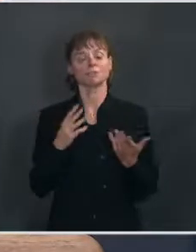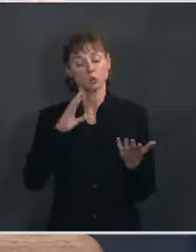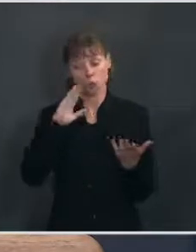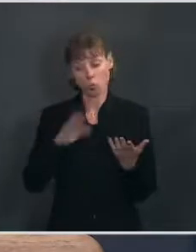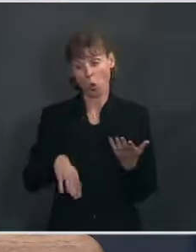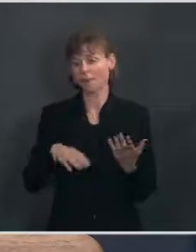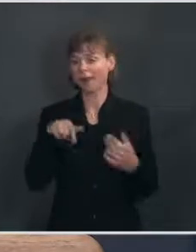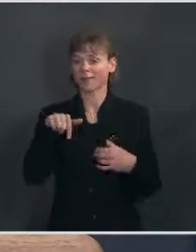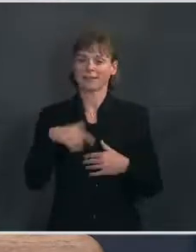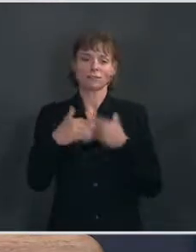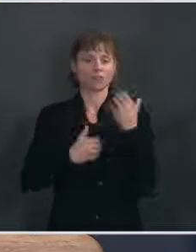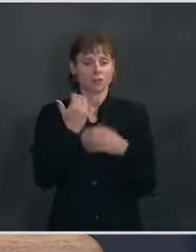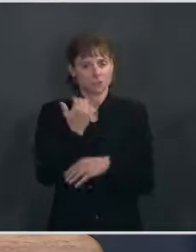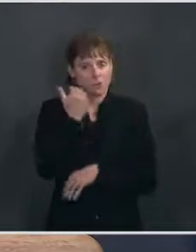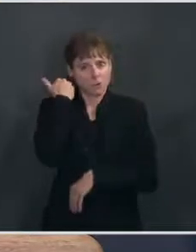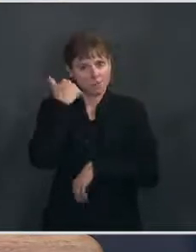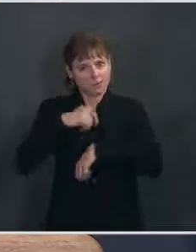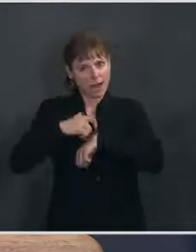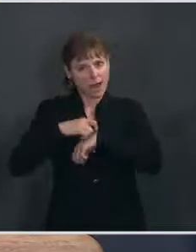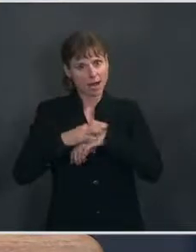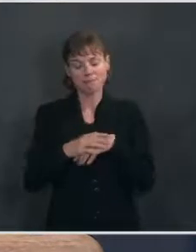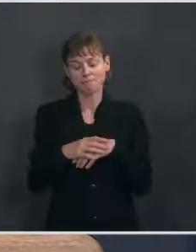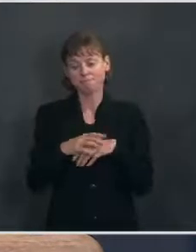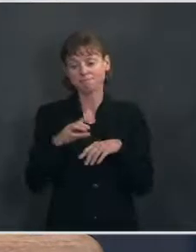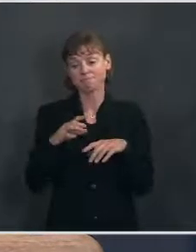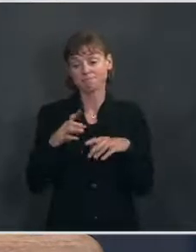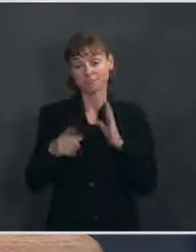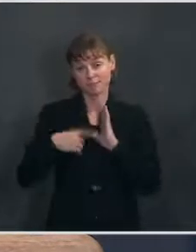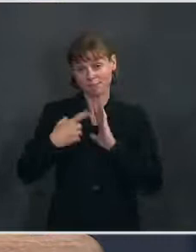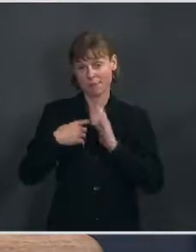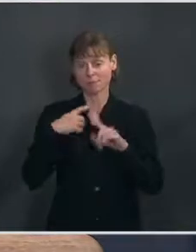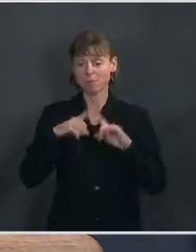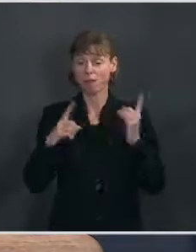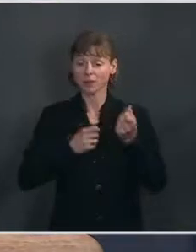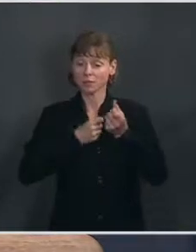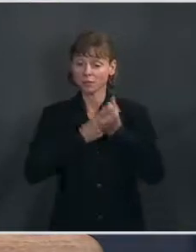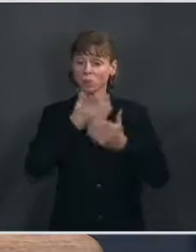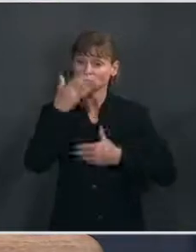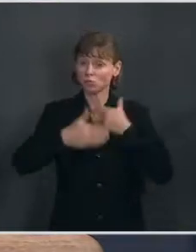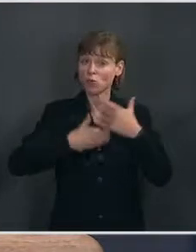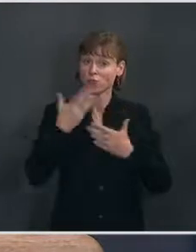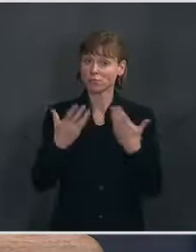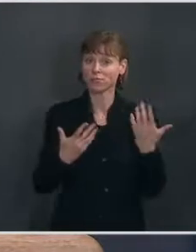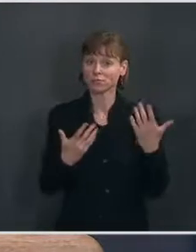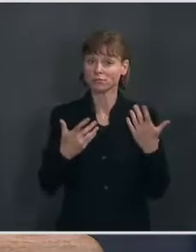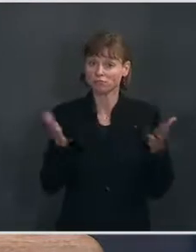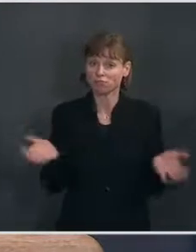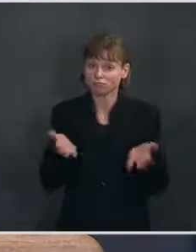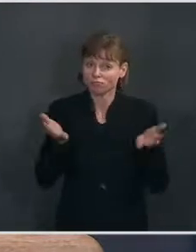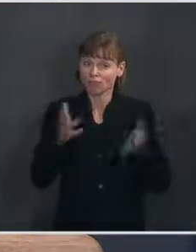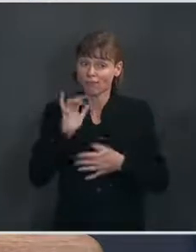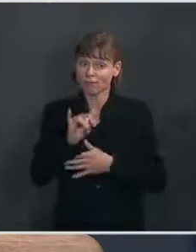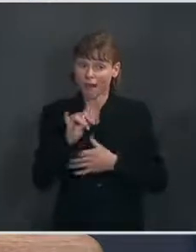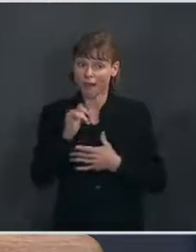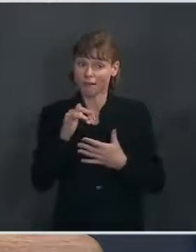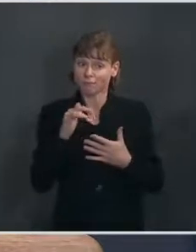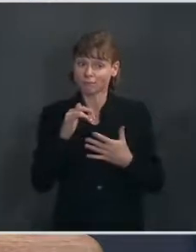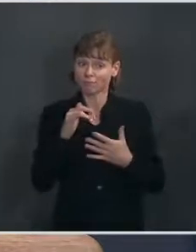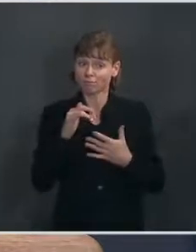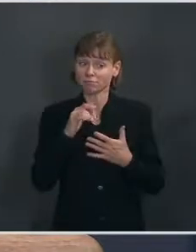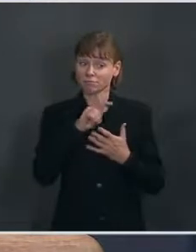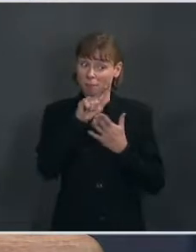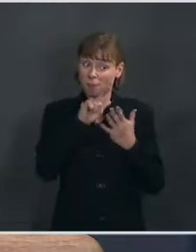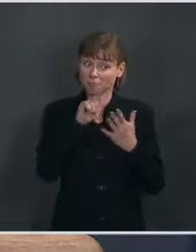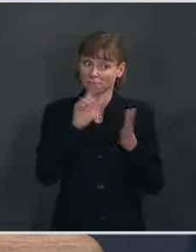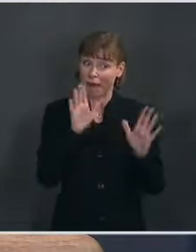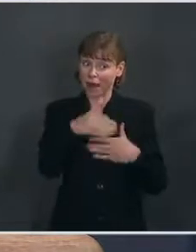So, but he certainly supports them moving forward to move a package ahead. But again, you know, this,